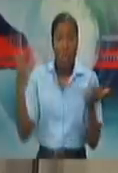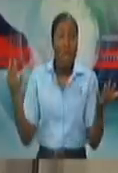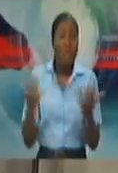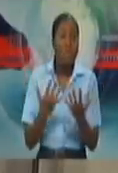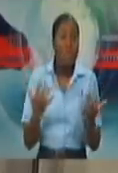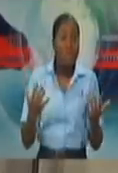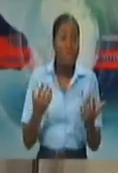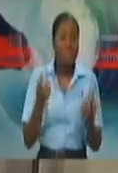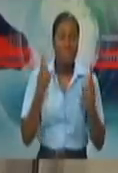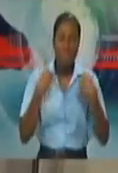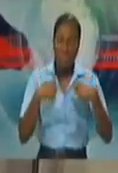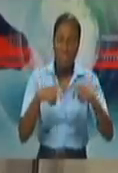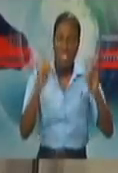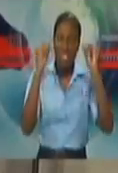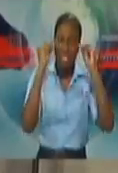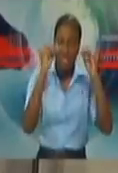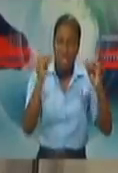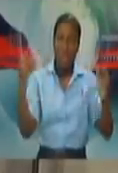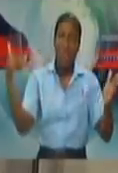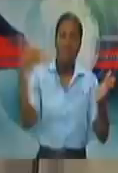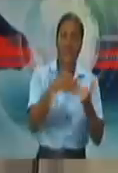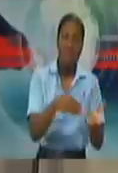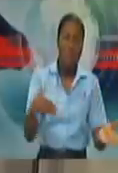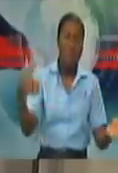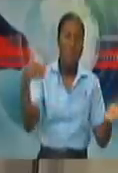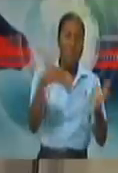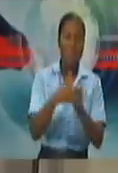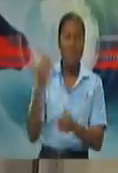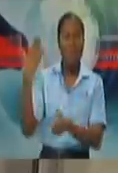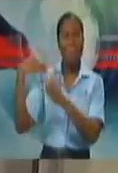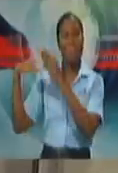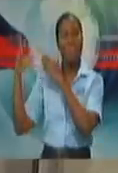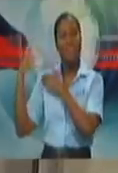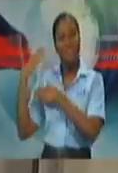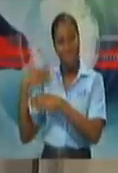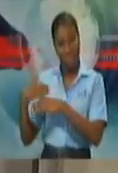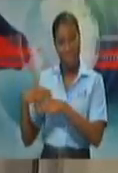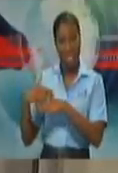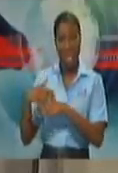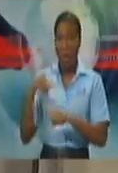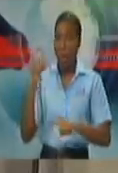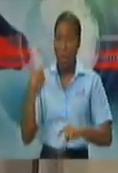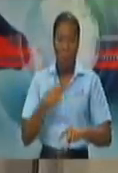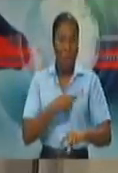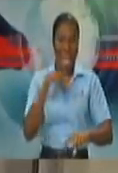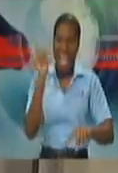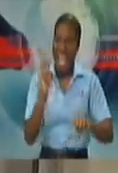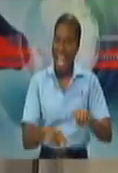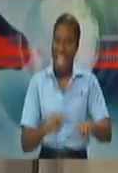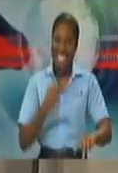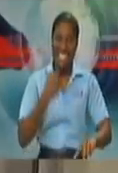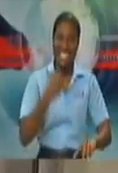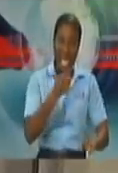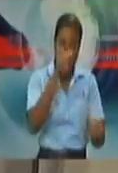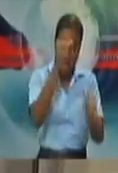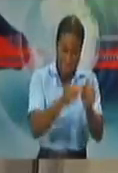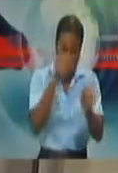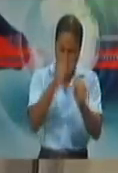said this several times before, it is difficult to be overly prescriptive for each